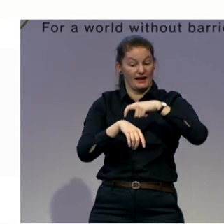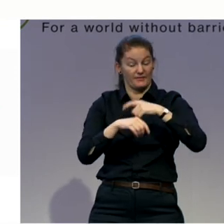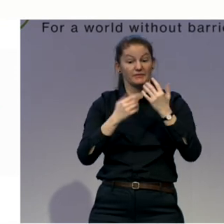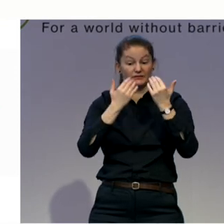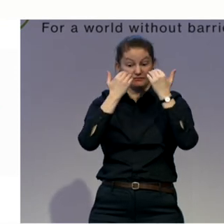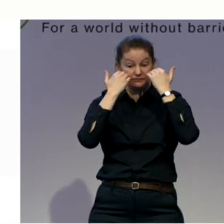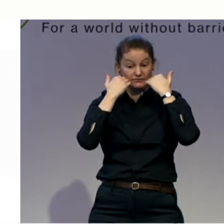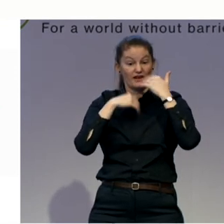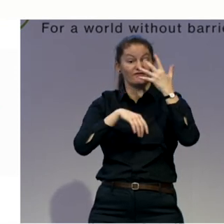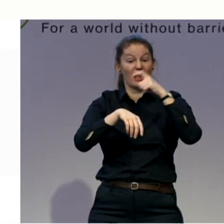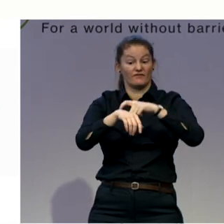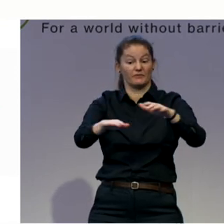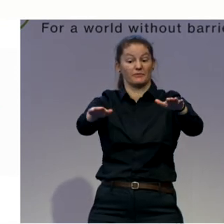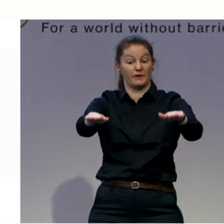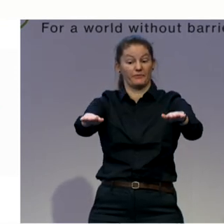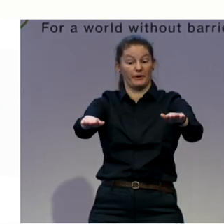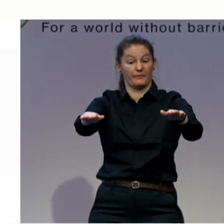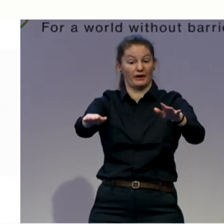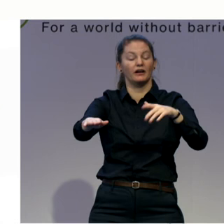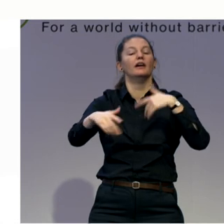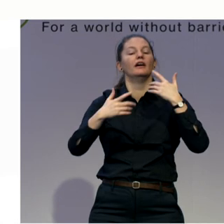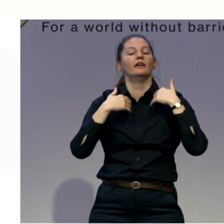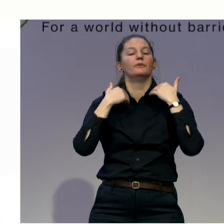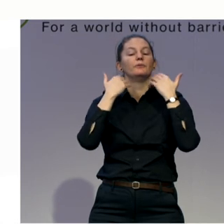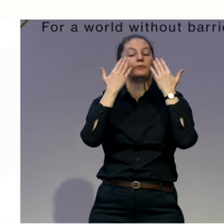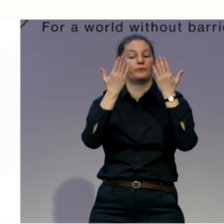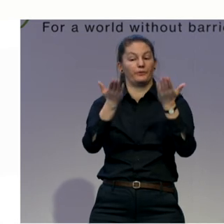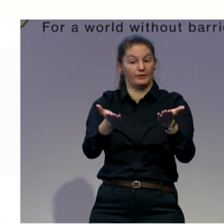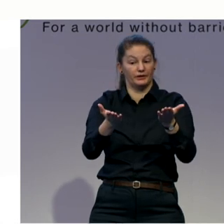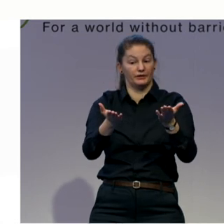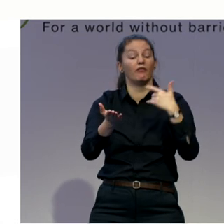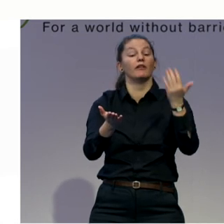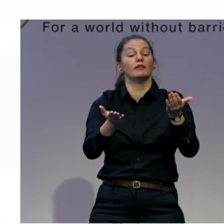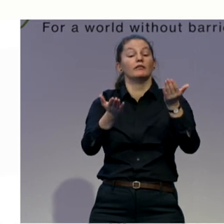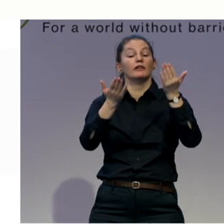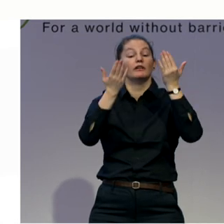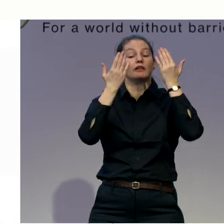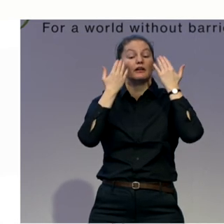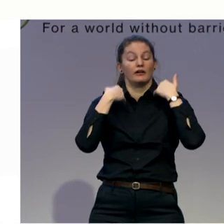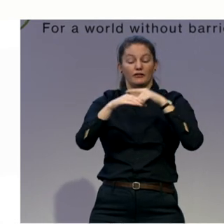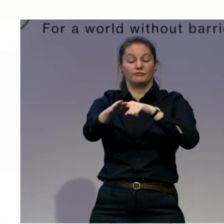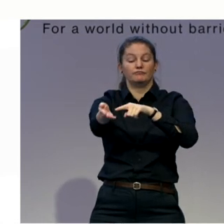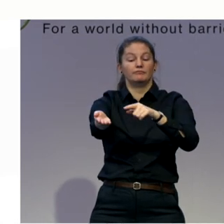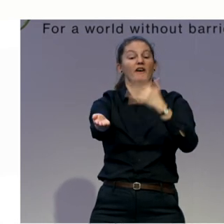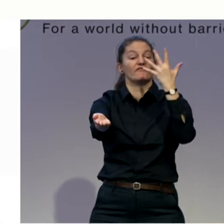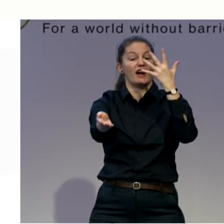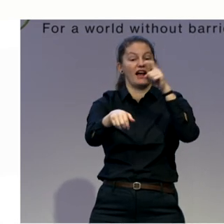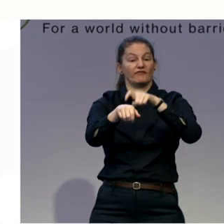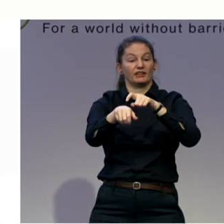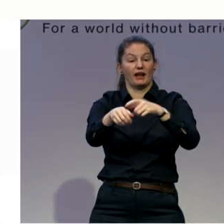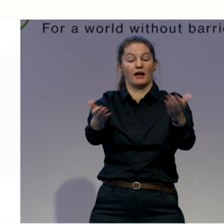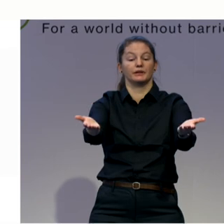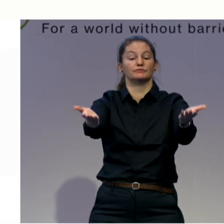pulse five times. Okay? So let's do it. Remember that you are slapping the high density water